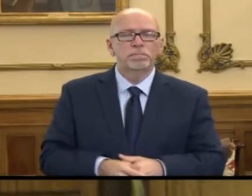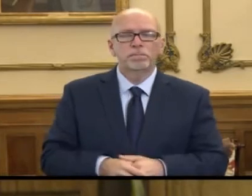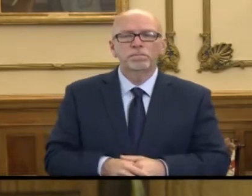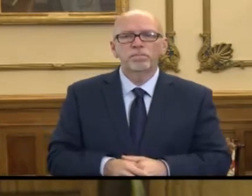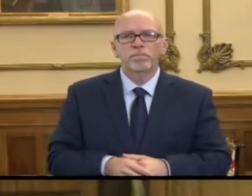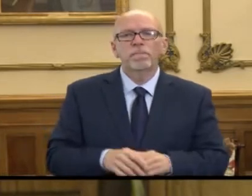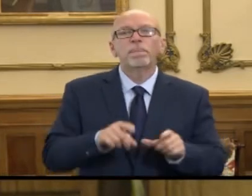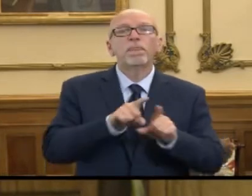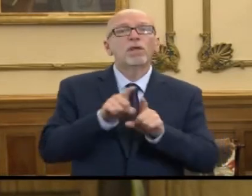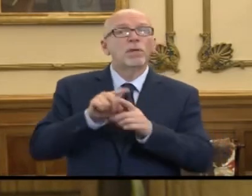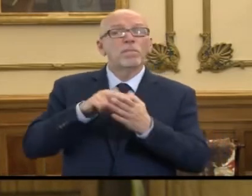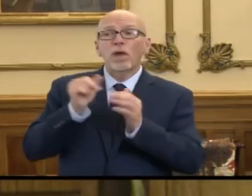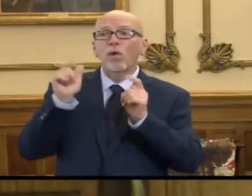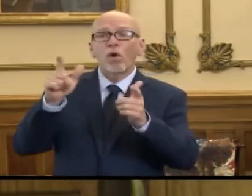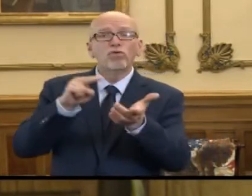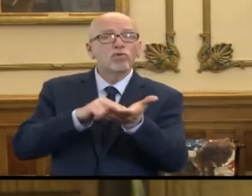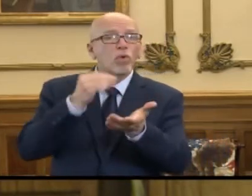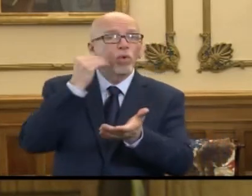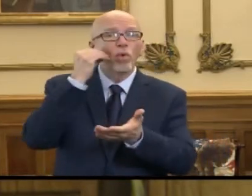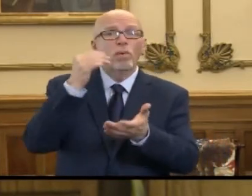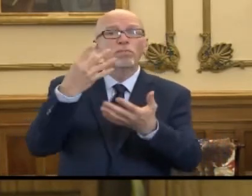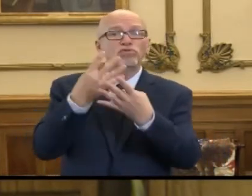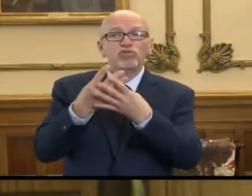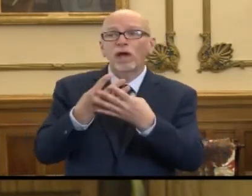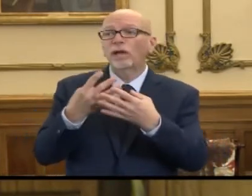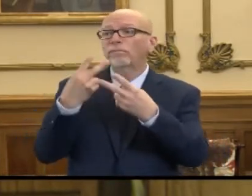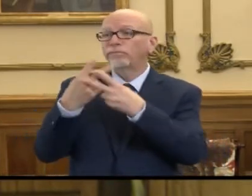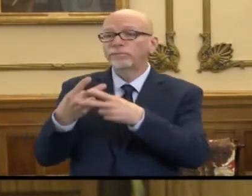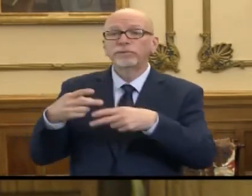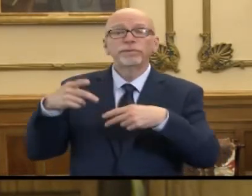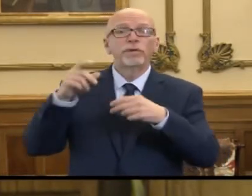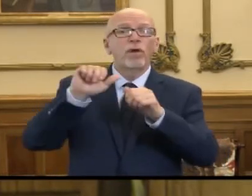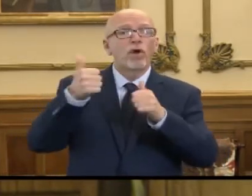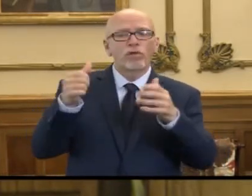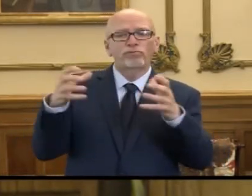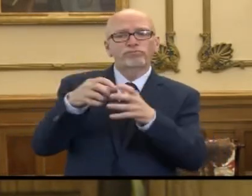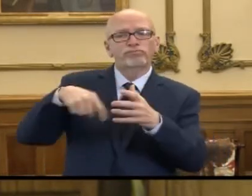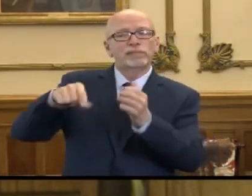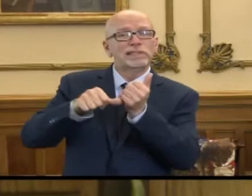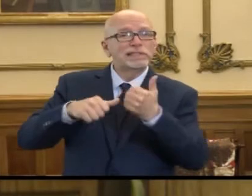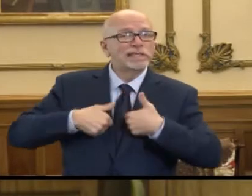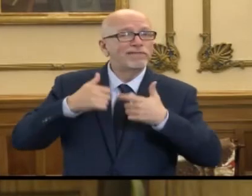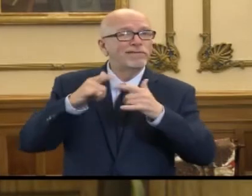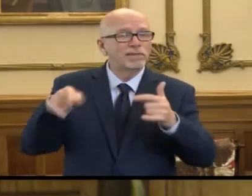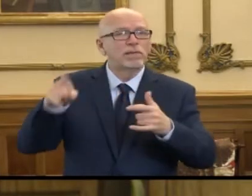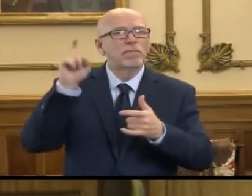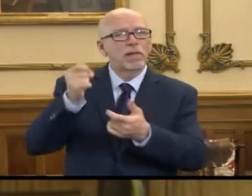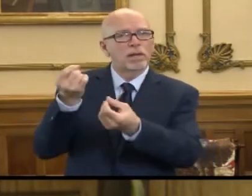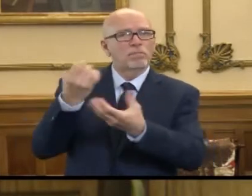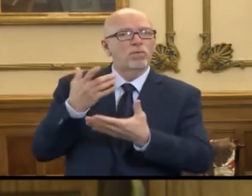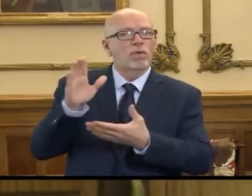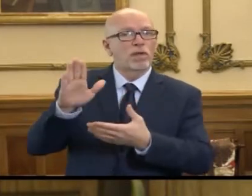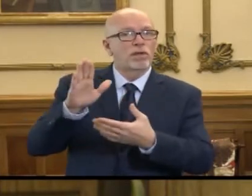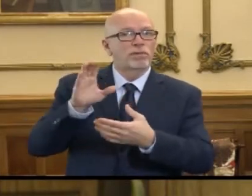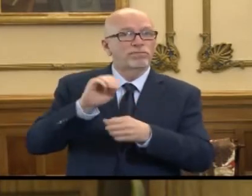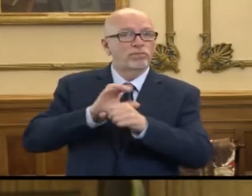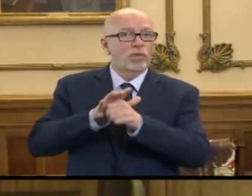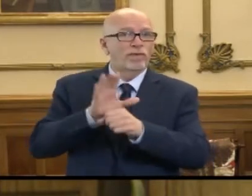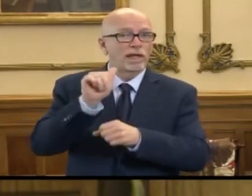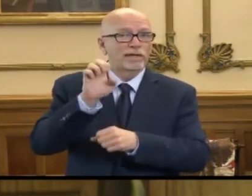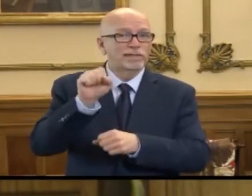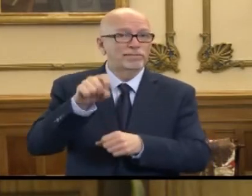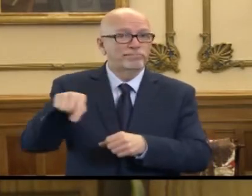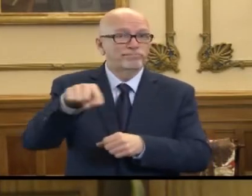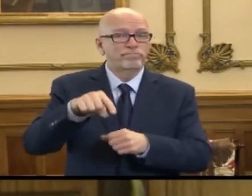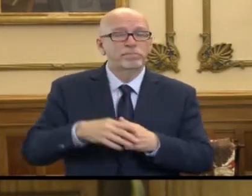requires that all long-term care facilities, jails, prisons, or other congregate housing facilities report their COVID-19 cases. Also,